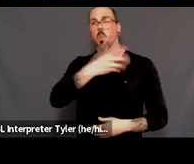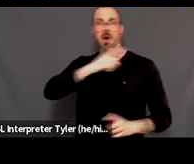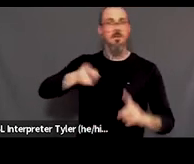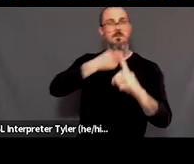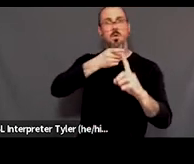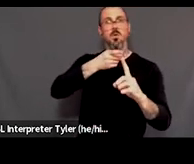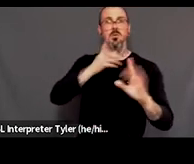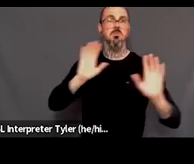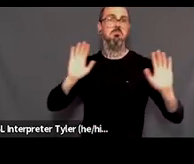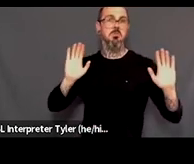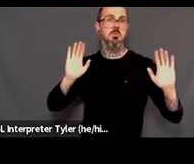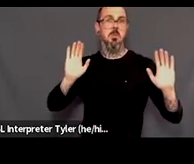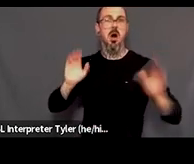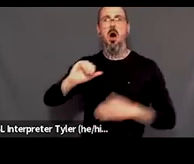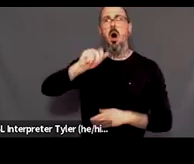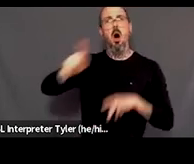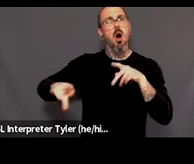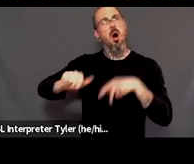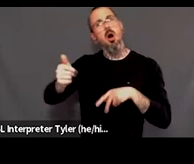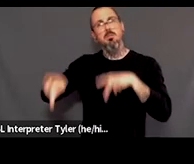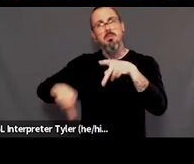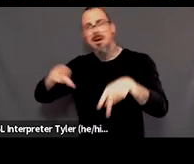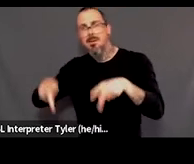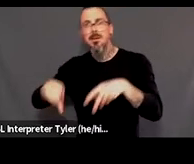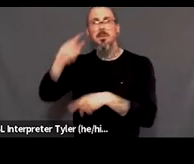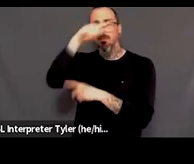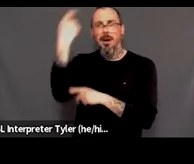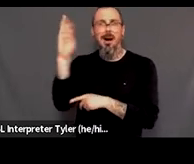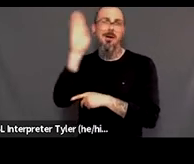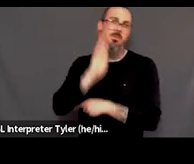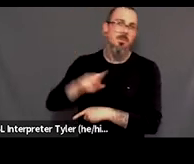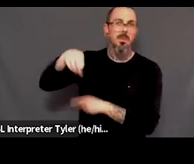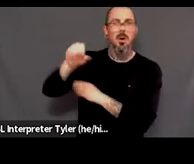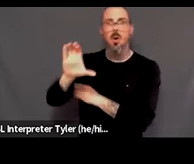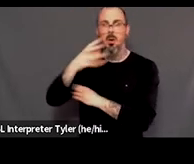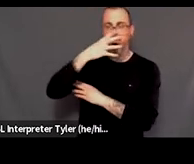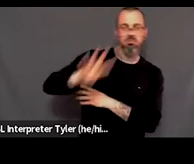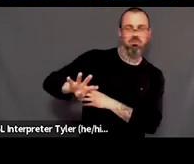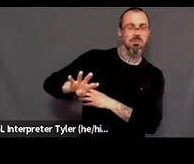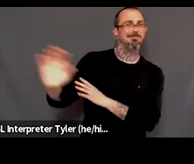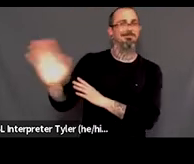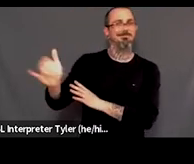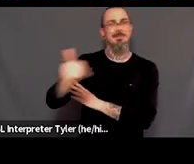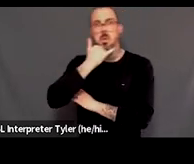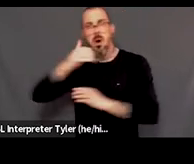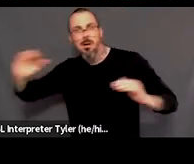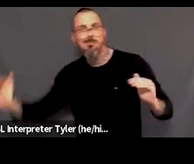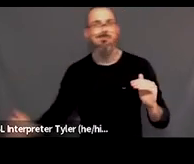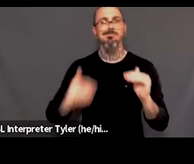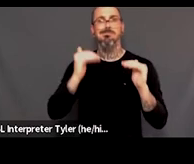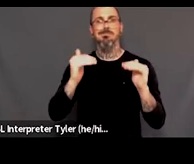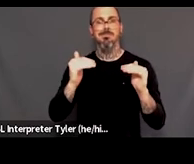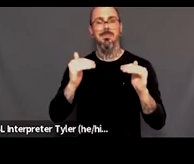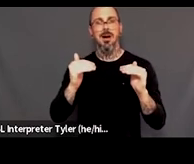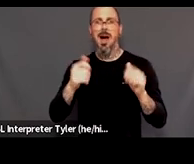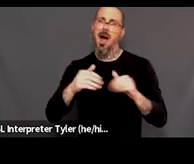and it's important to center their contributions and learn the true history of the movement for us to move forward and build a more inclusive